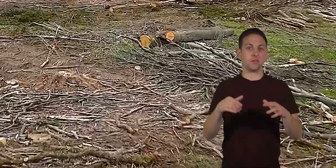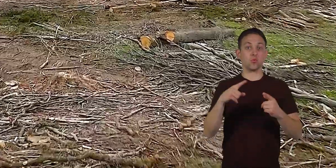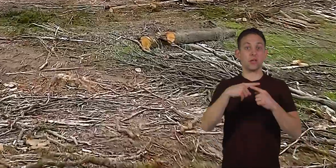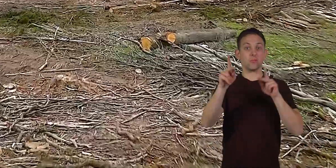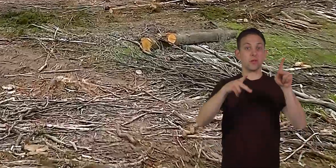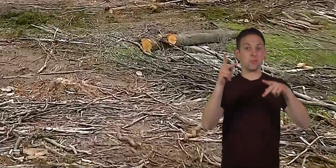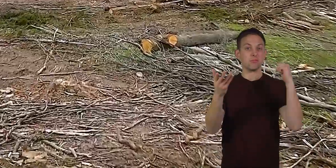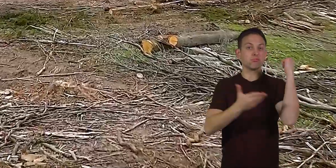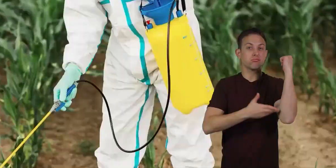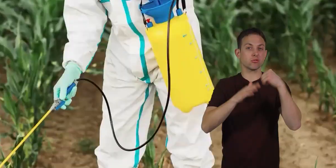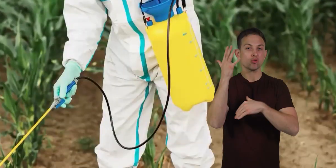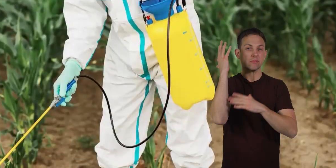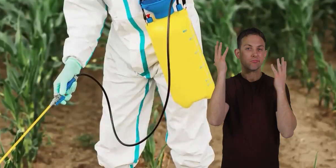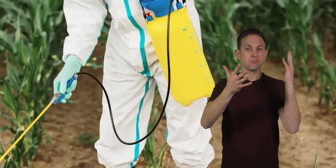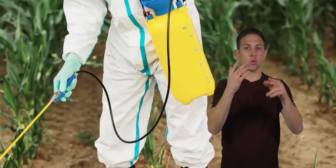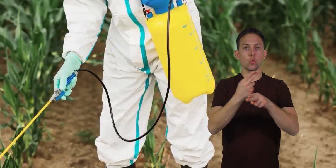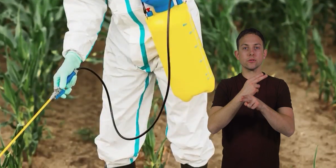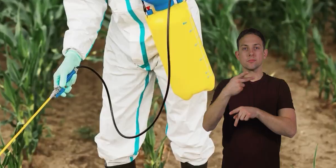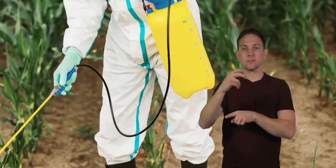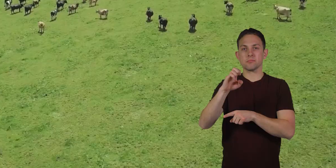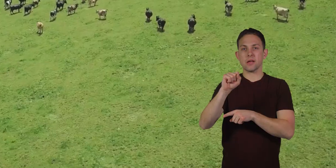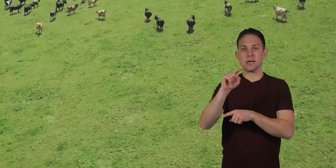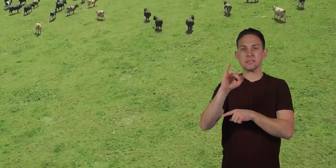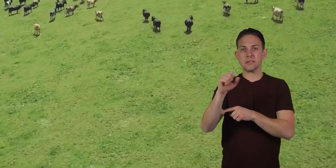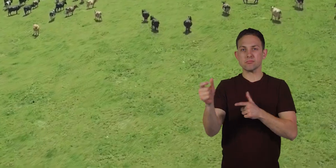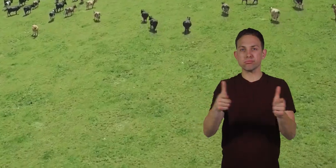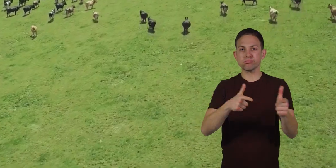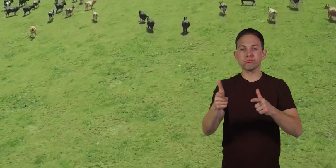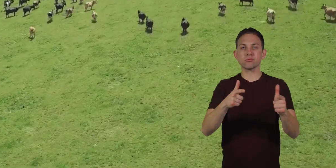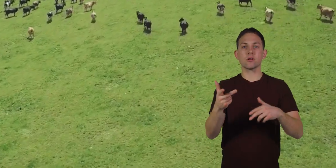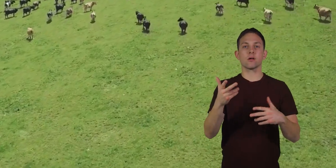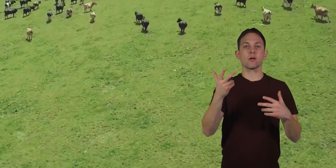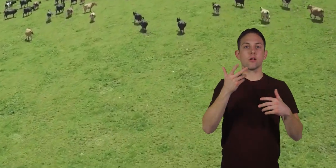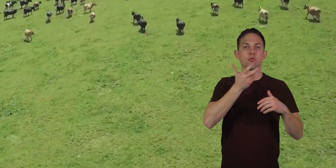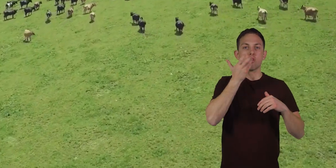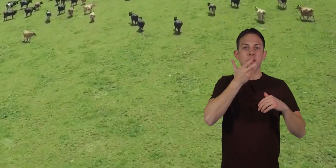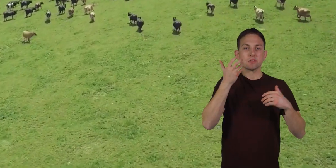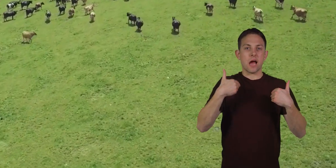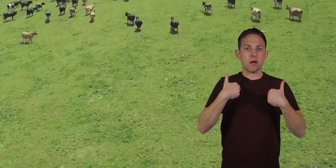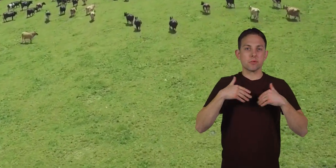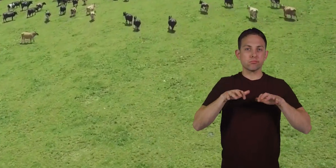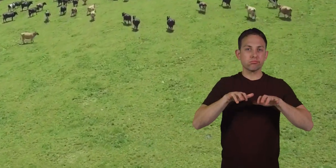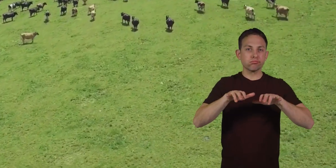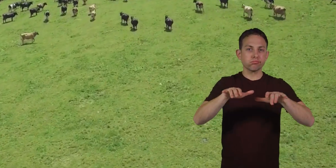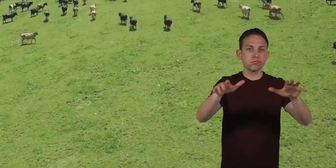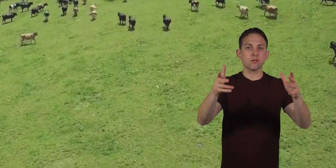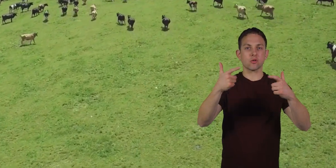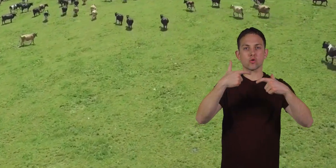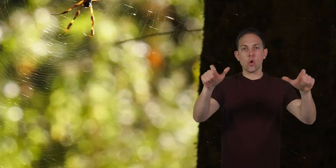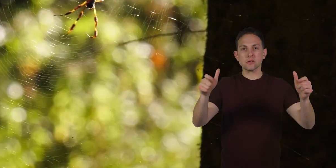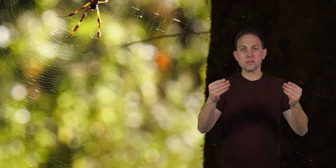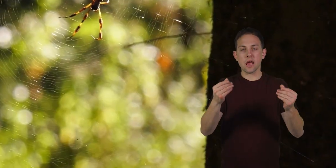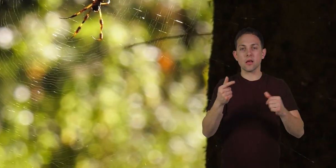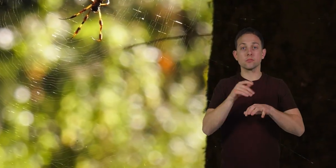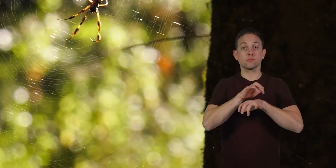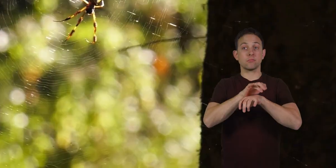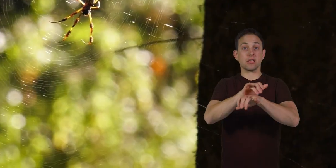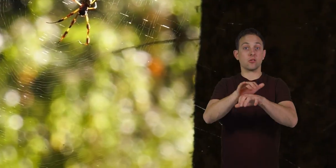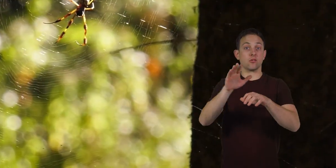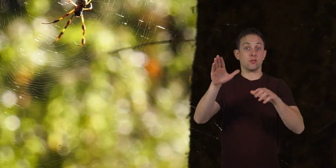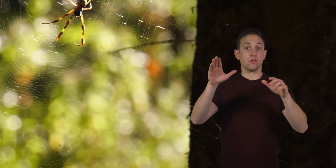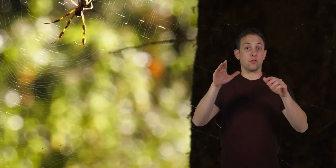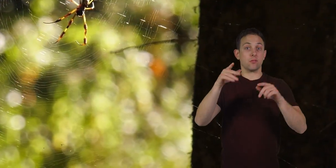people cut down trees, use pesticides, and graze animals on large areas of land, the spider